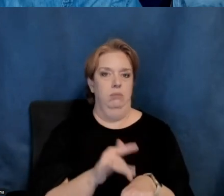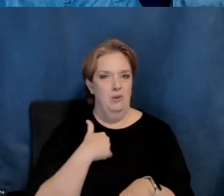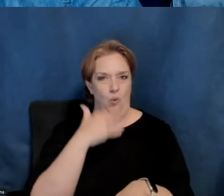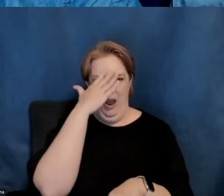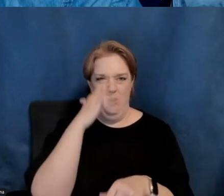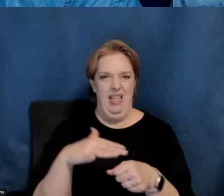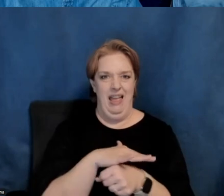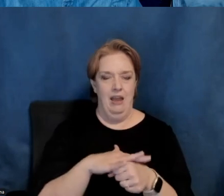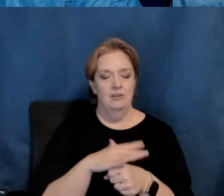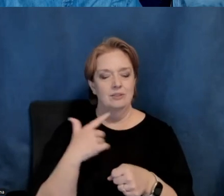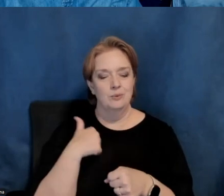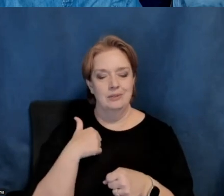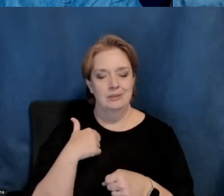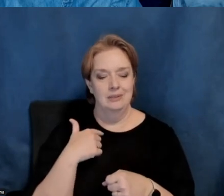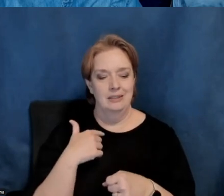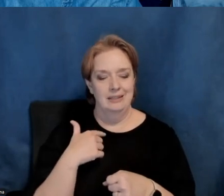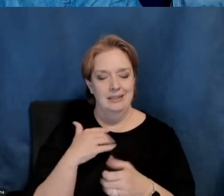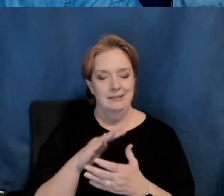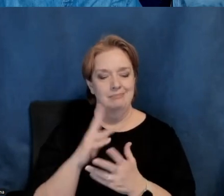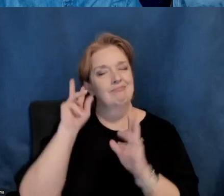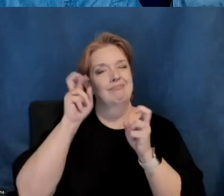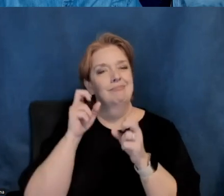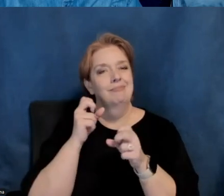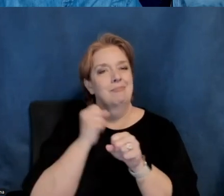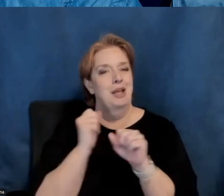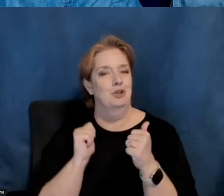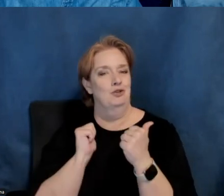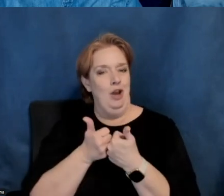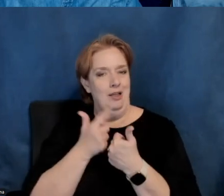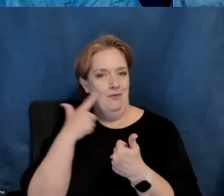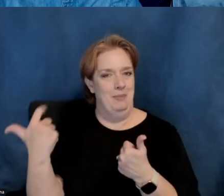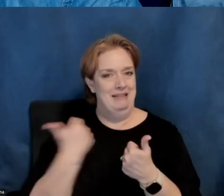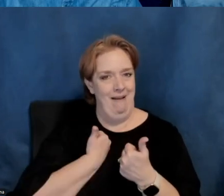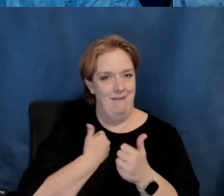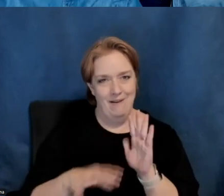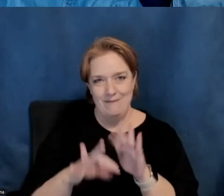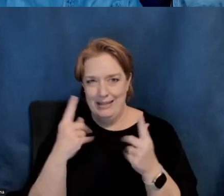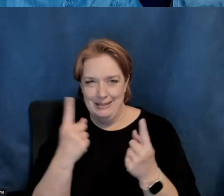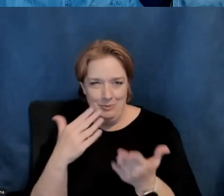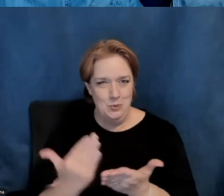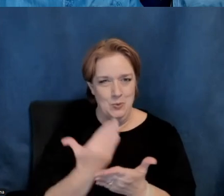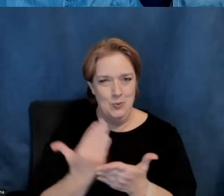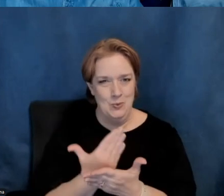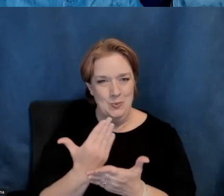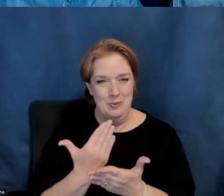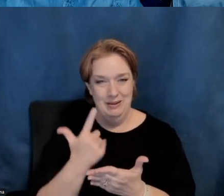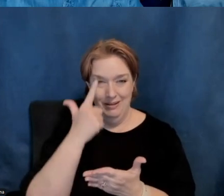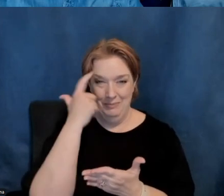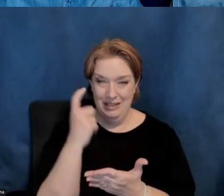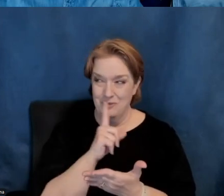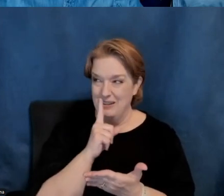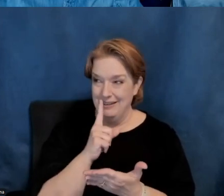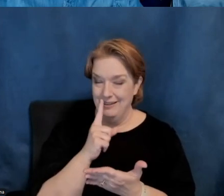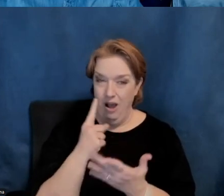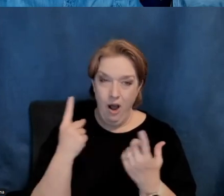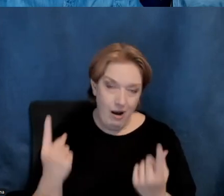make it a task for myself to find something new because frankly, there's always something